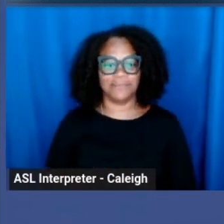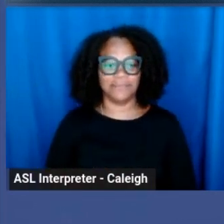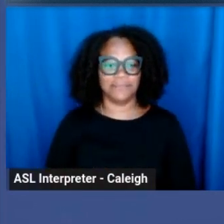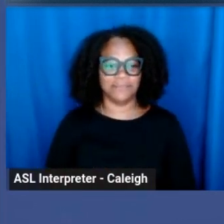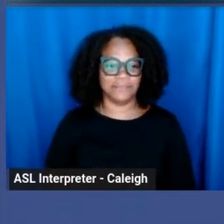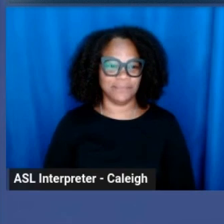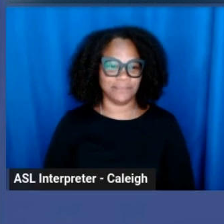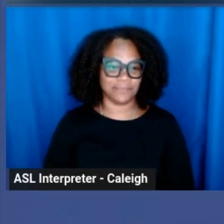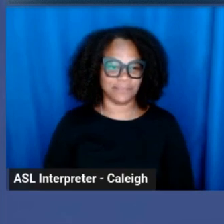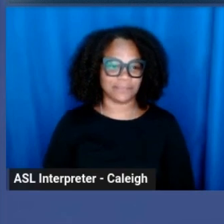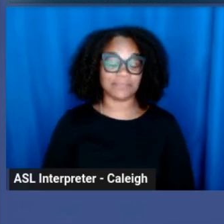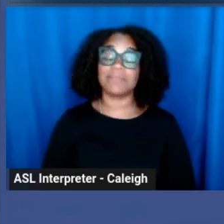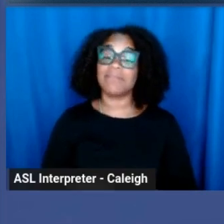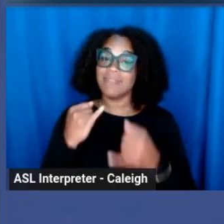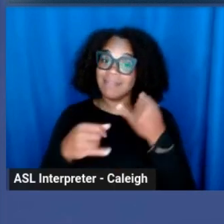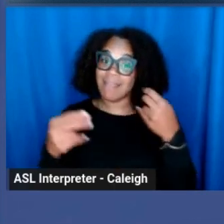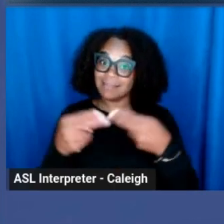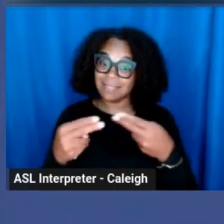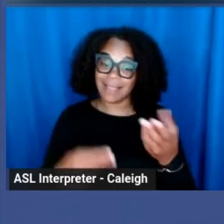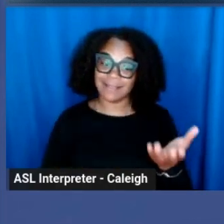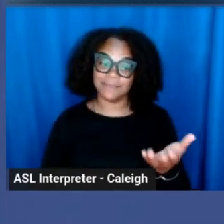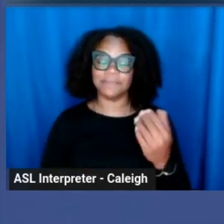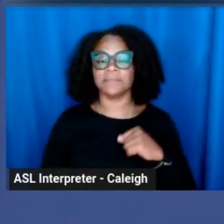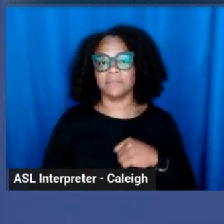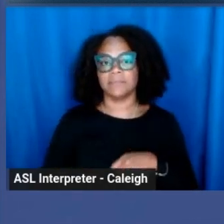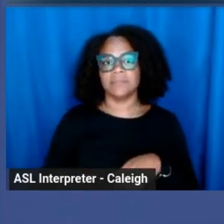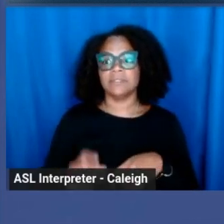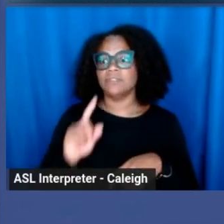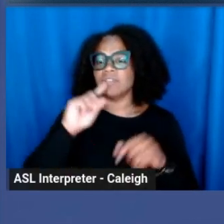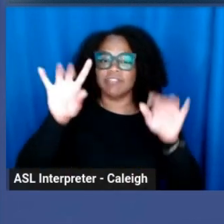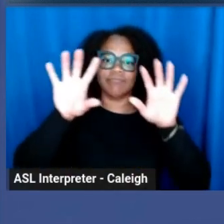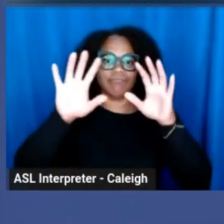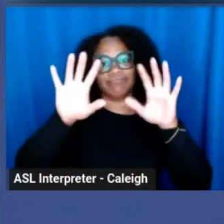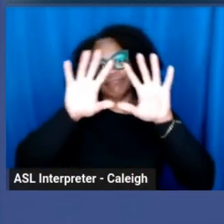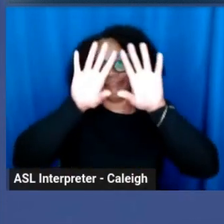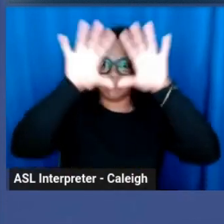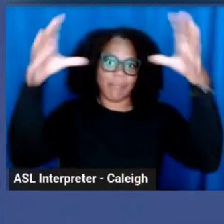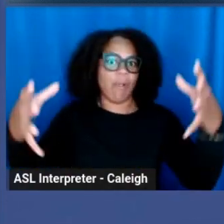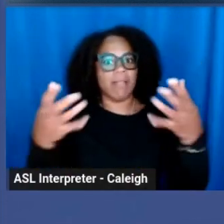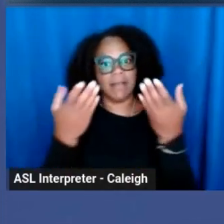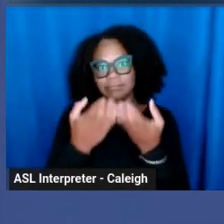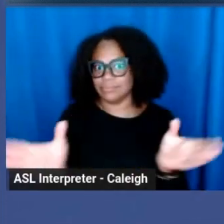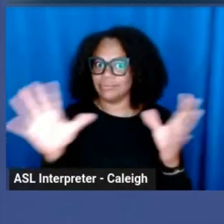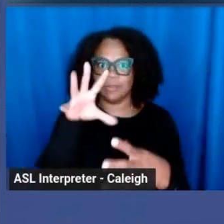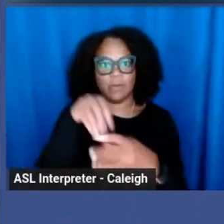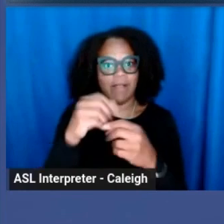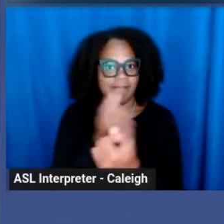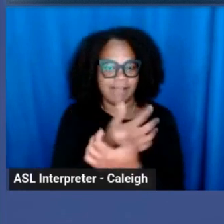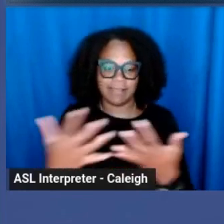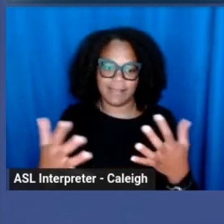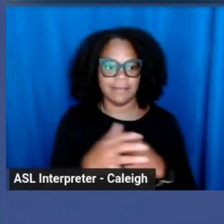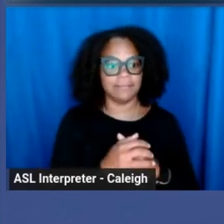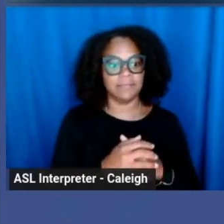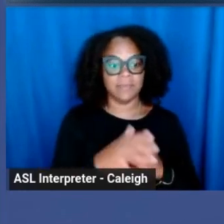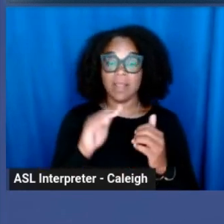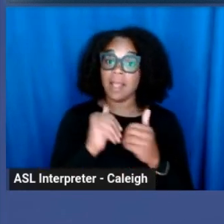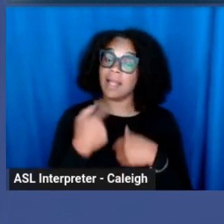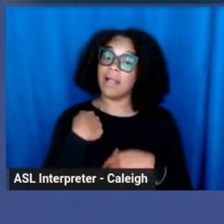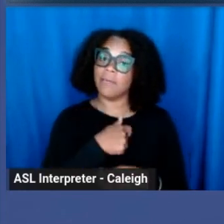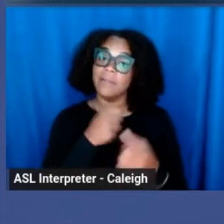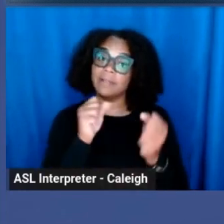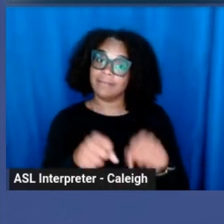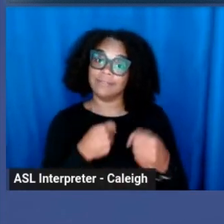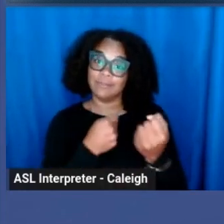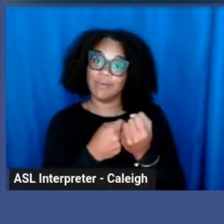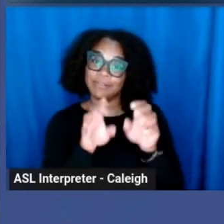So this last slide is just kind of an umbrella of going over everything and how we can support our children.